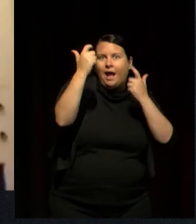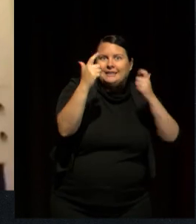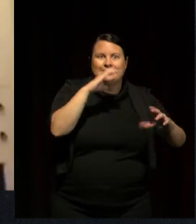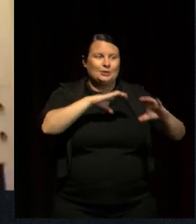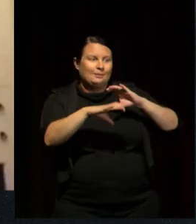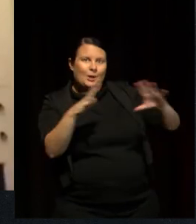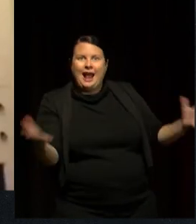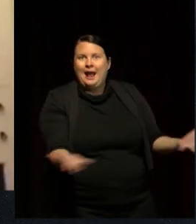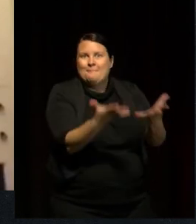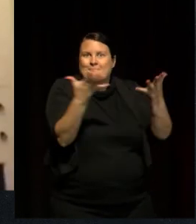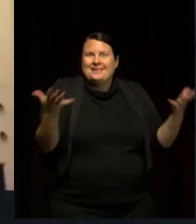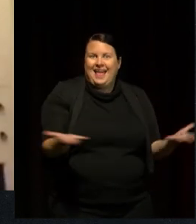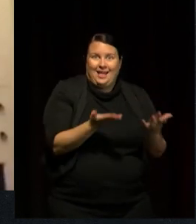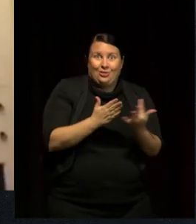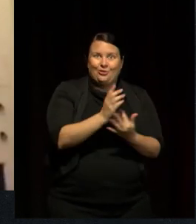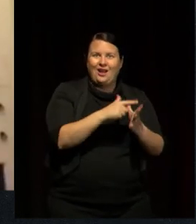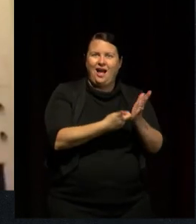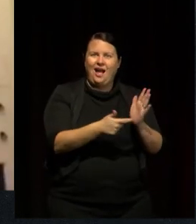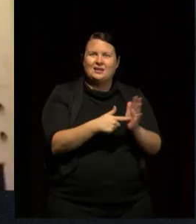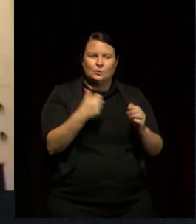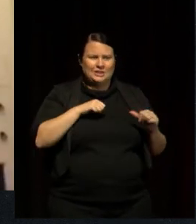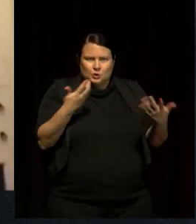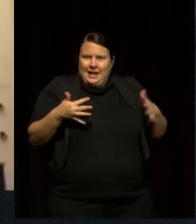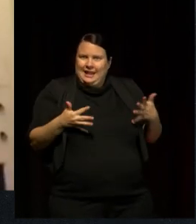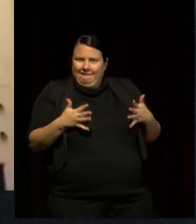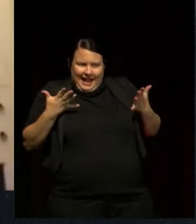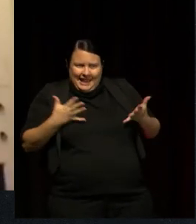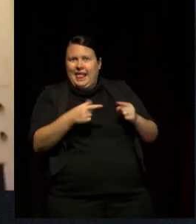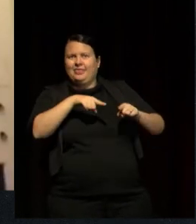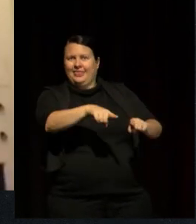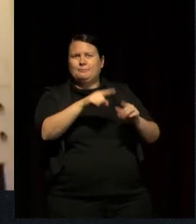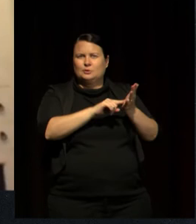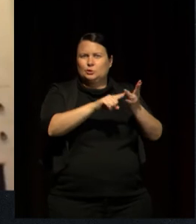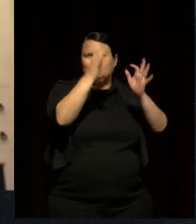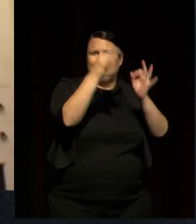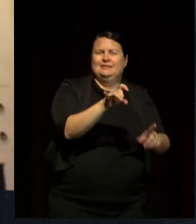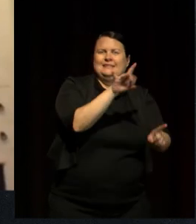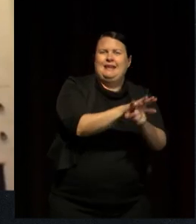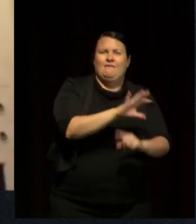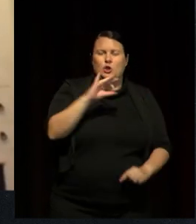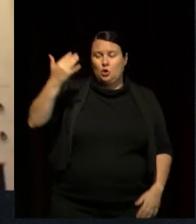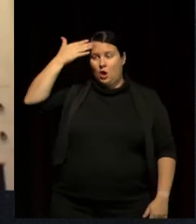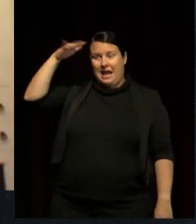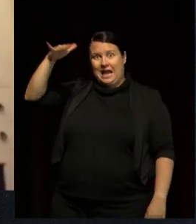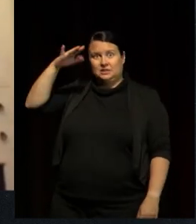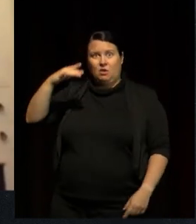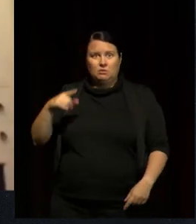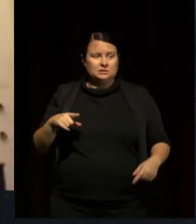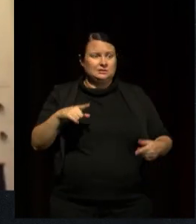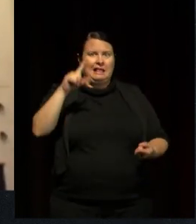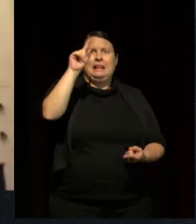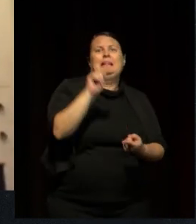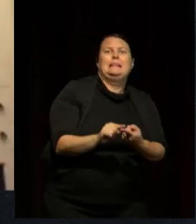play in and through the arts, then it's really necessary that the adults who are working with them believe in that